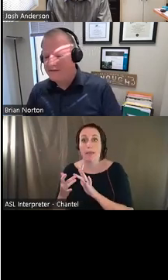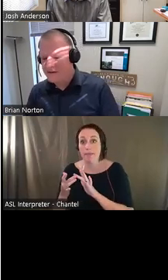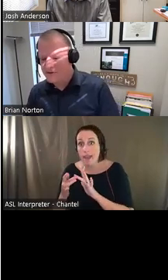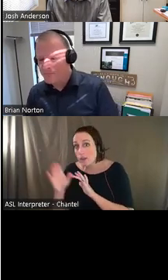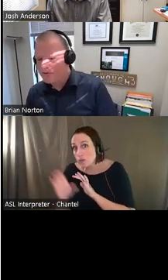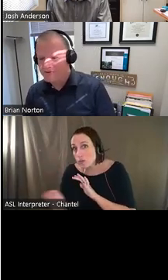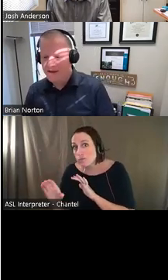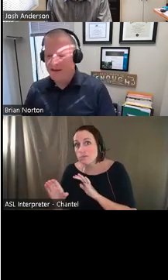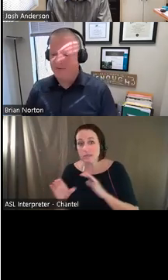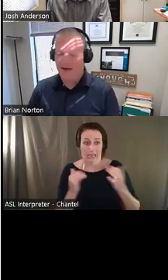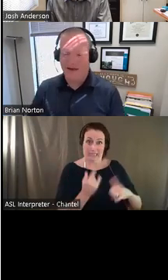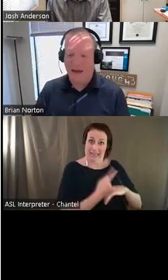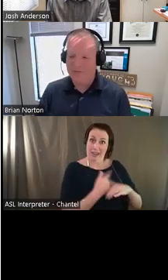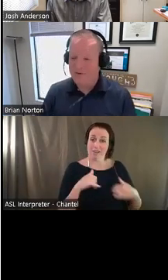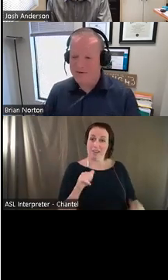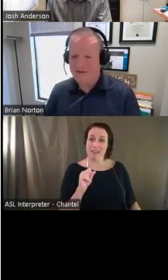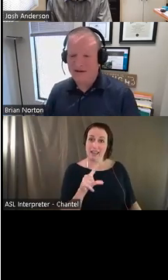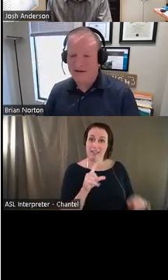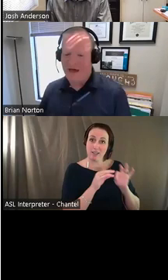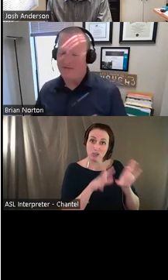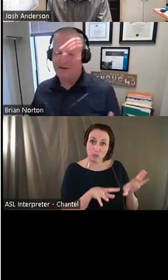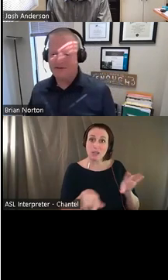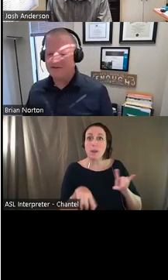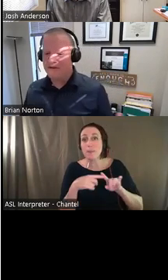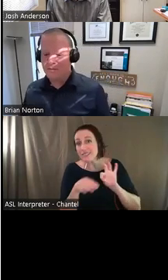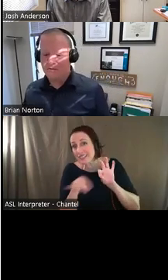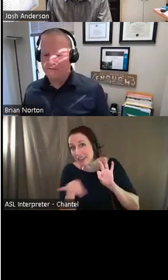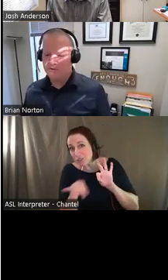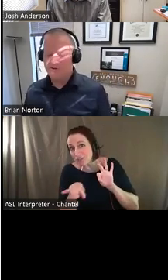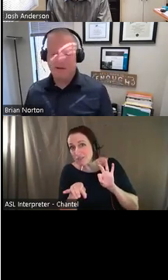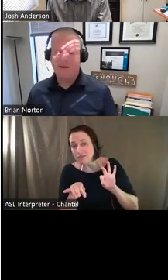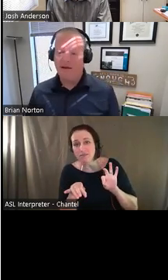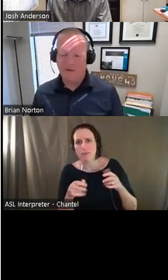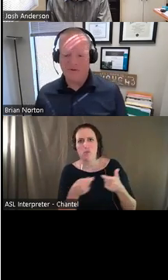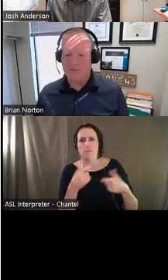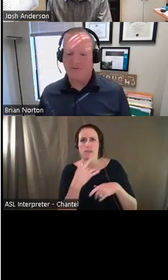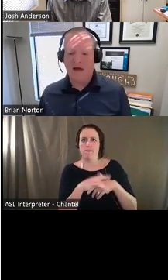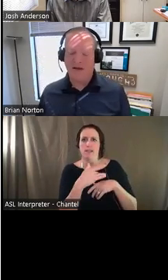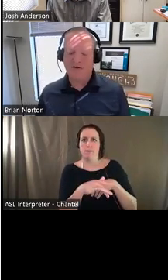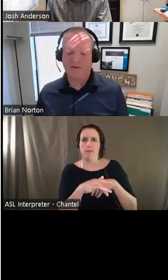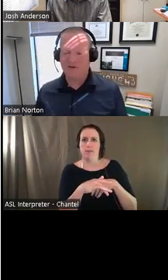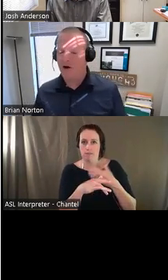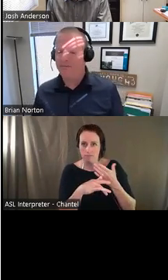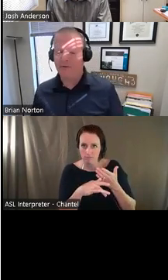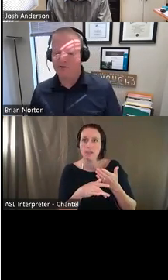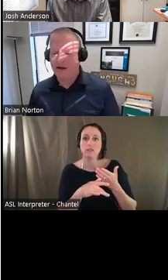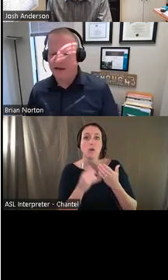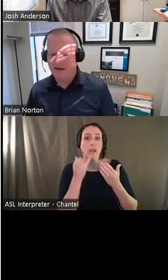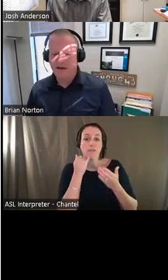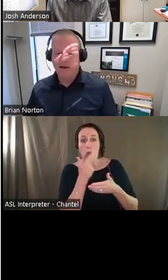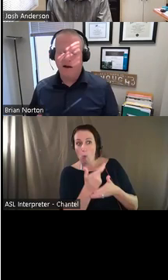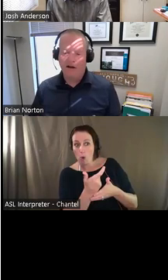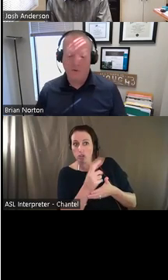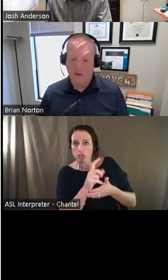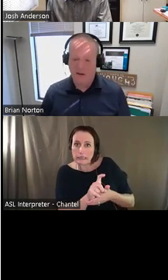ASL interpreters and we have a captioner. Having those things available for folks, should they need those types of accommodations as you're offering training